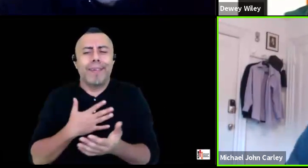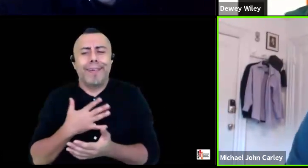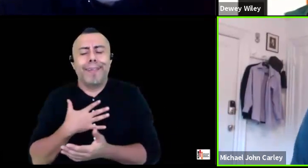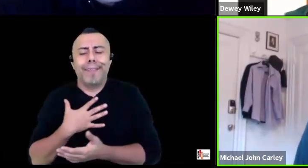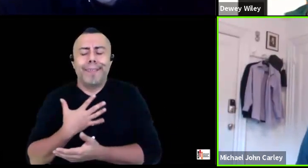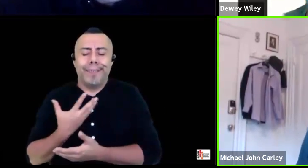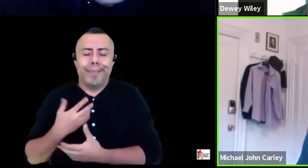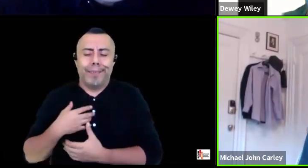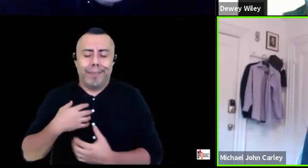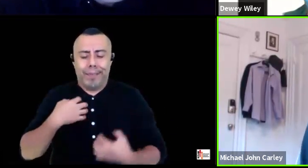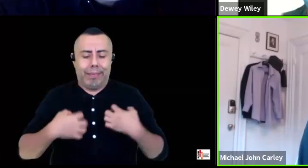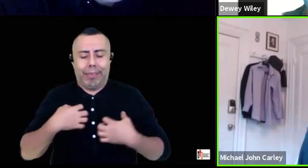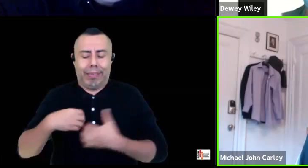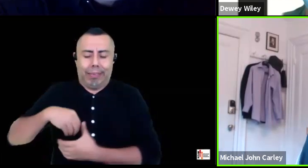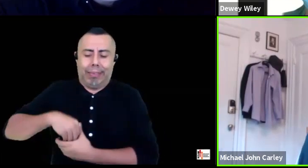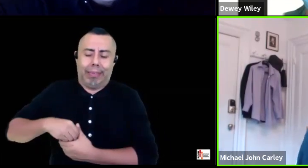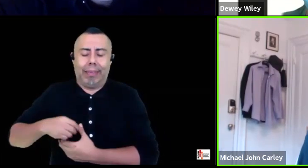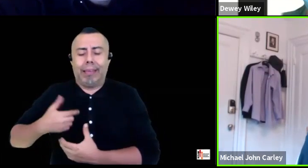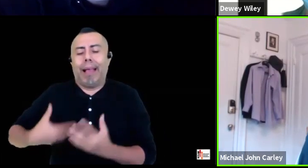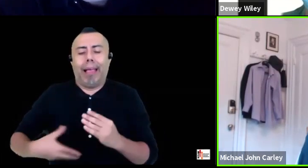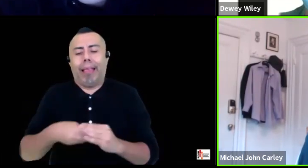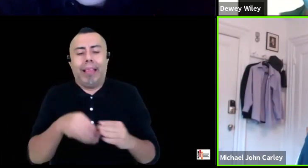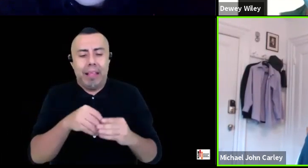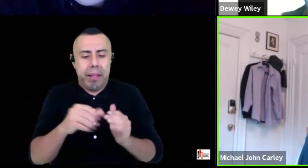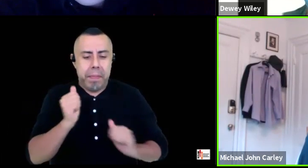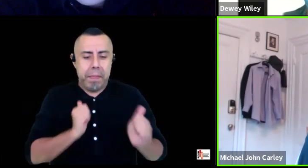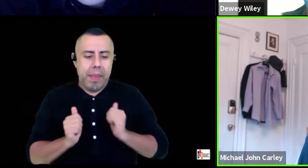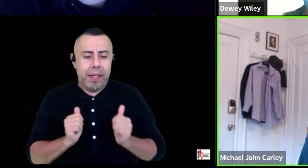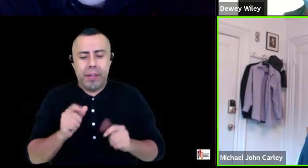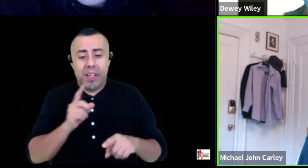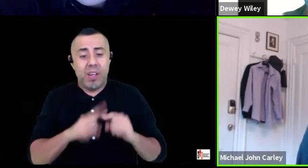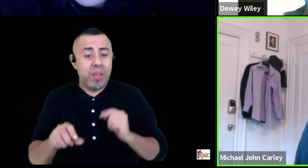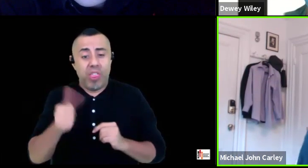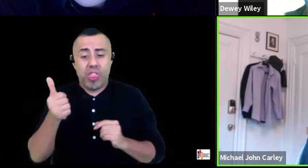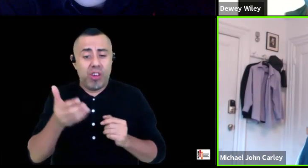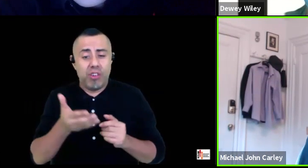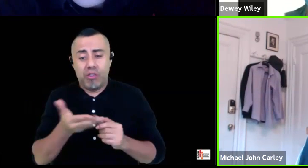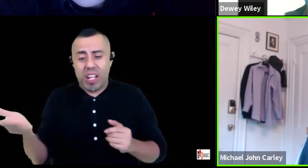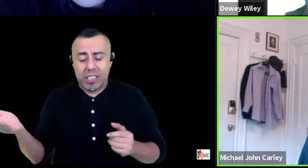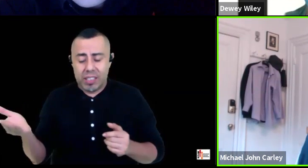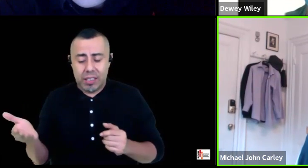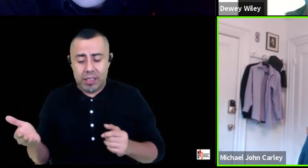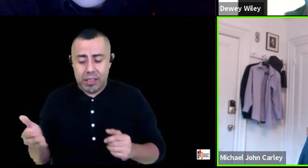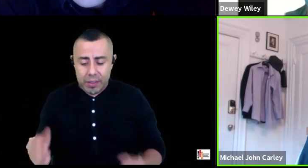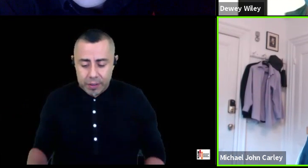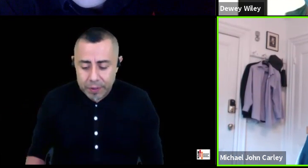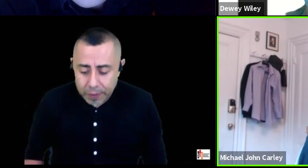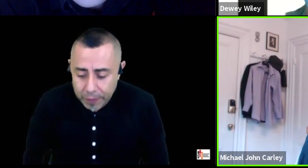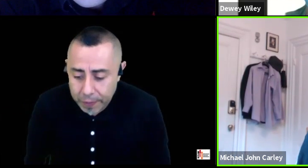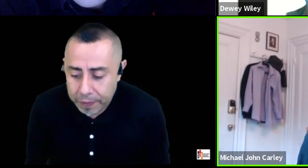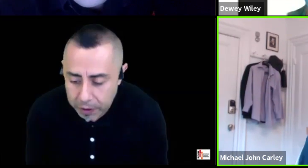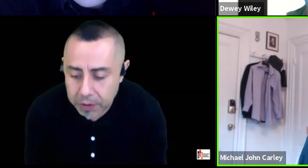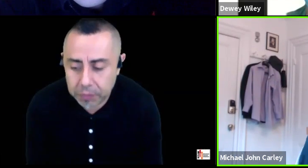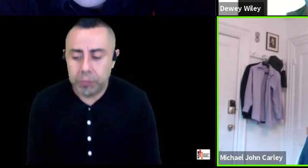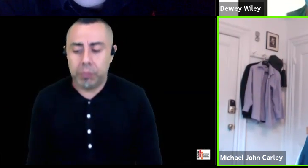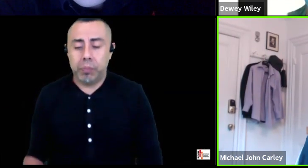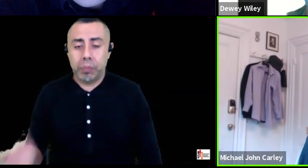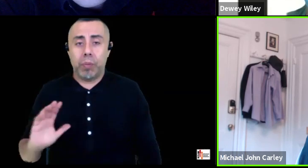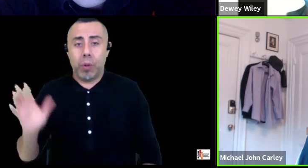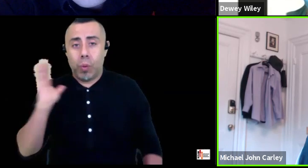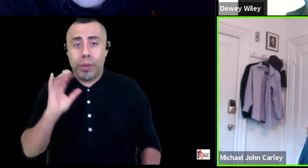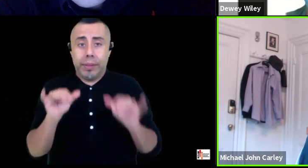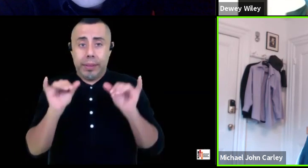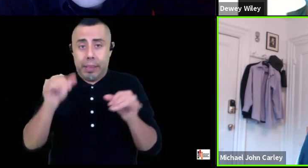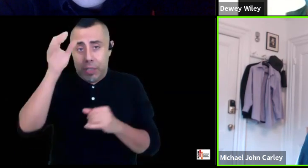um the rest was really just you know um the concept that i'd grown up with of just